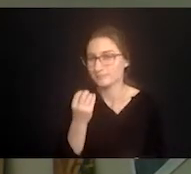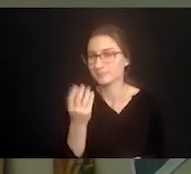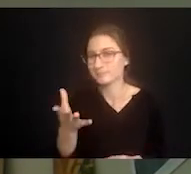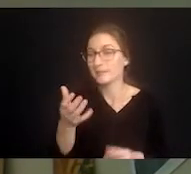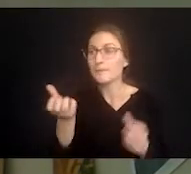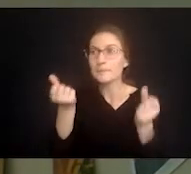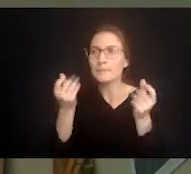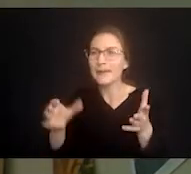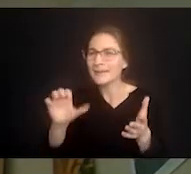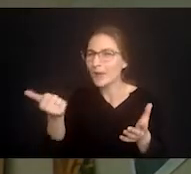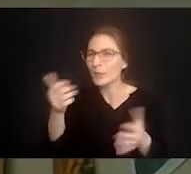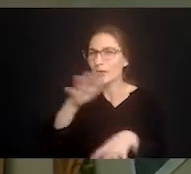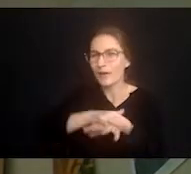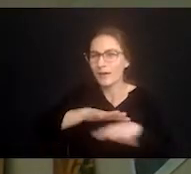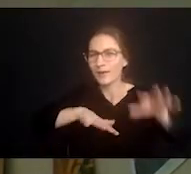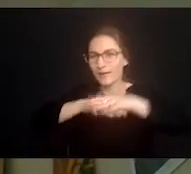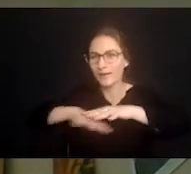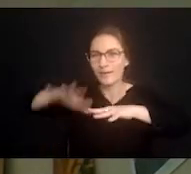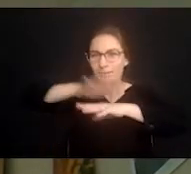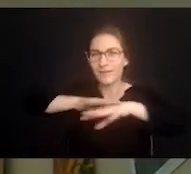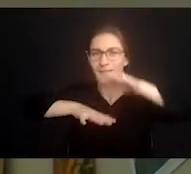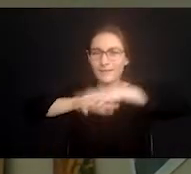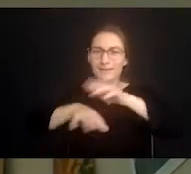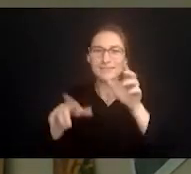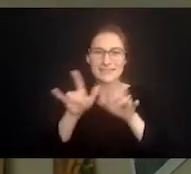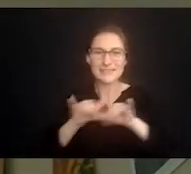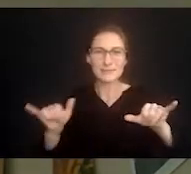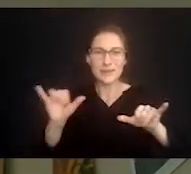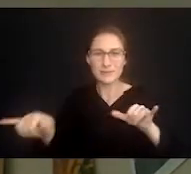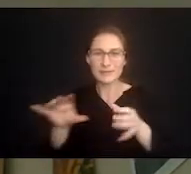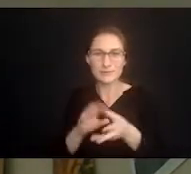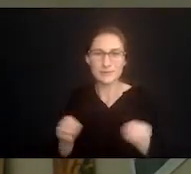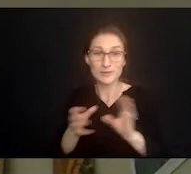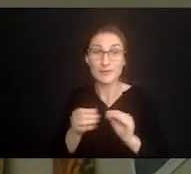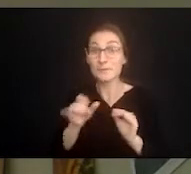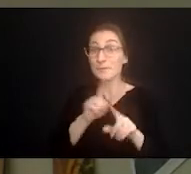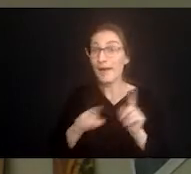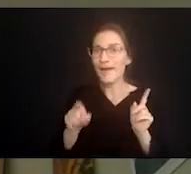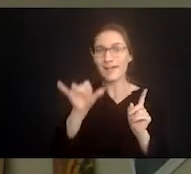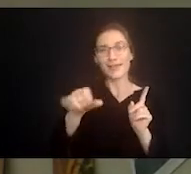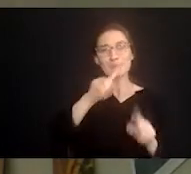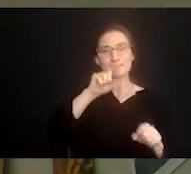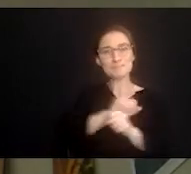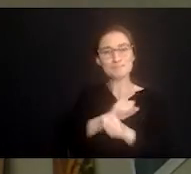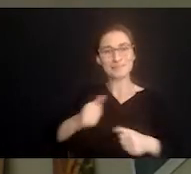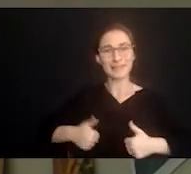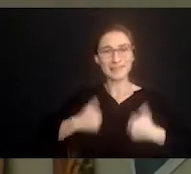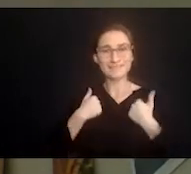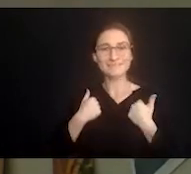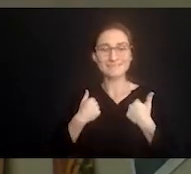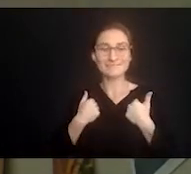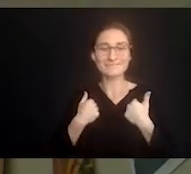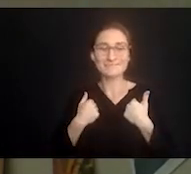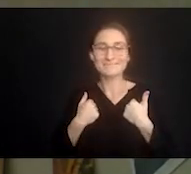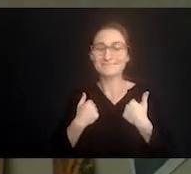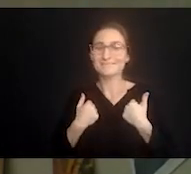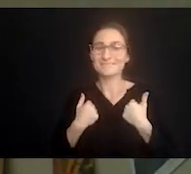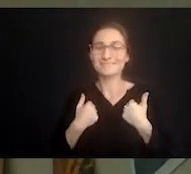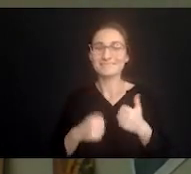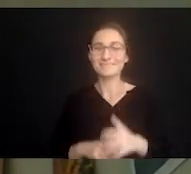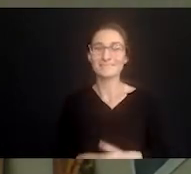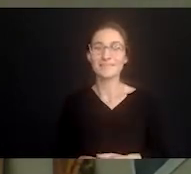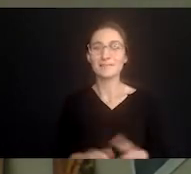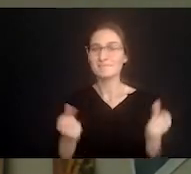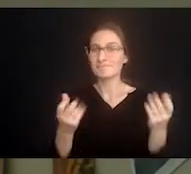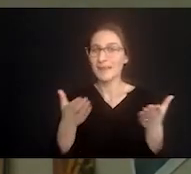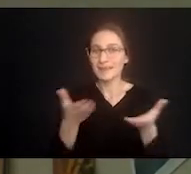a full disclosure there were a lot of other dynamics happening at the same time in this story but isn't that how life goes? There's always a lot of things happening